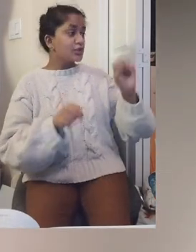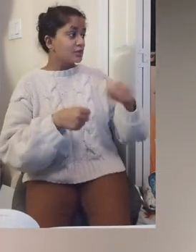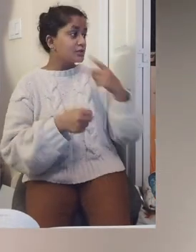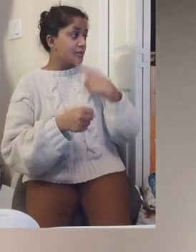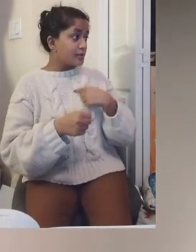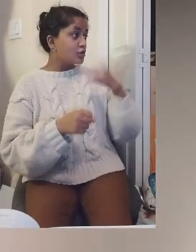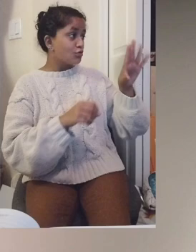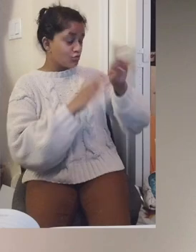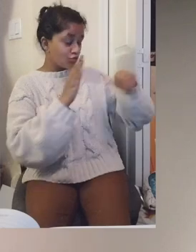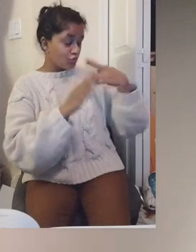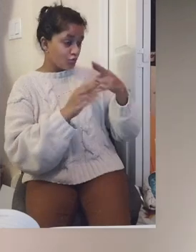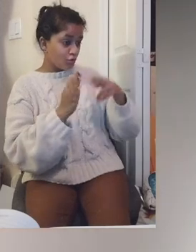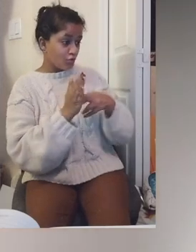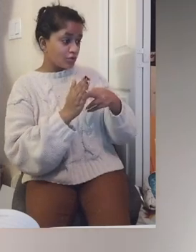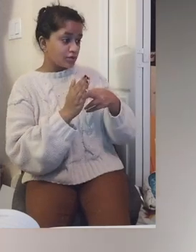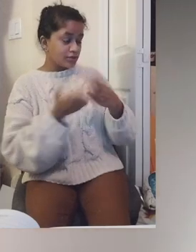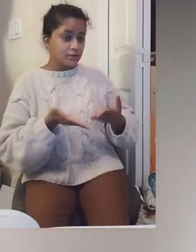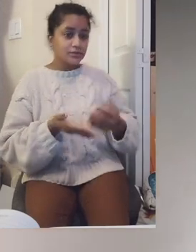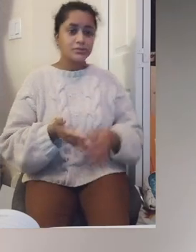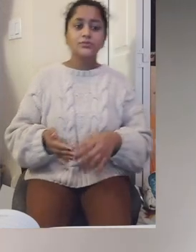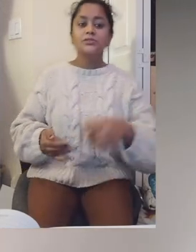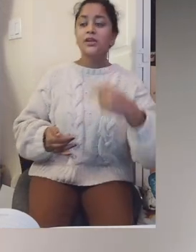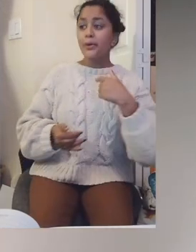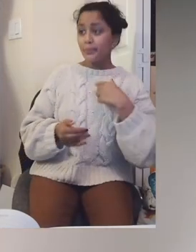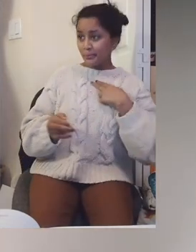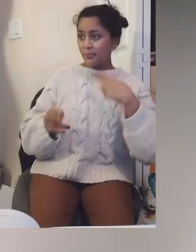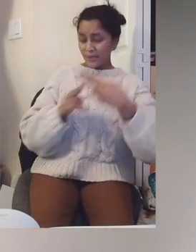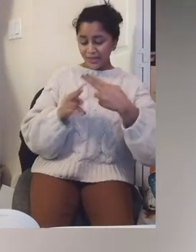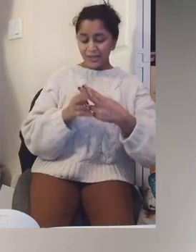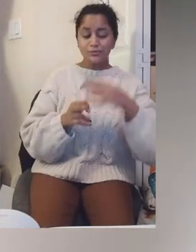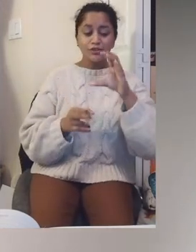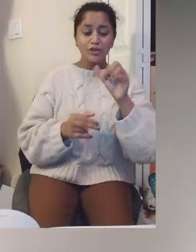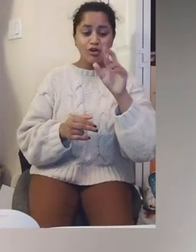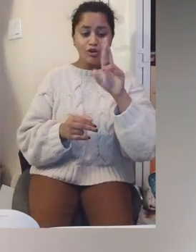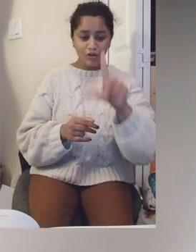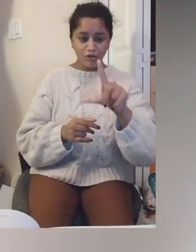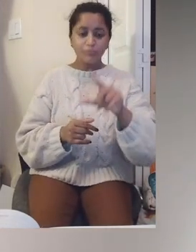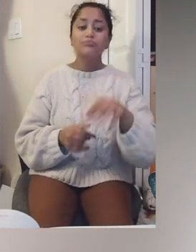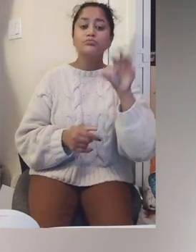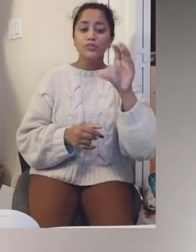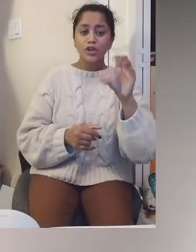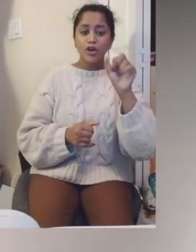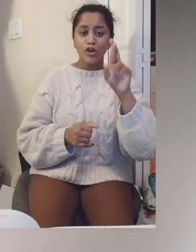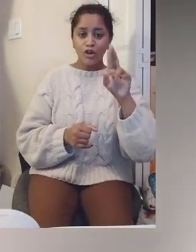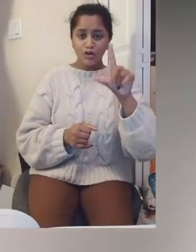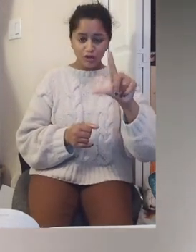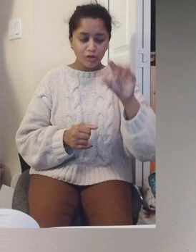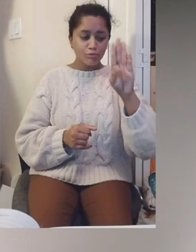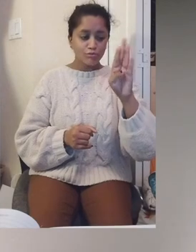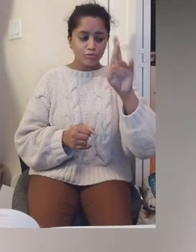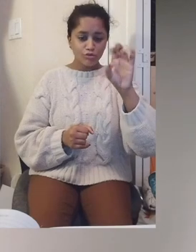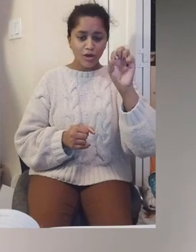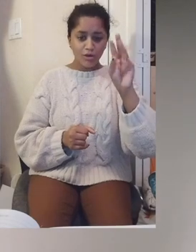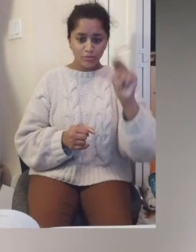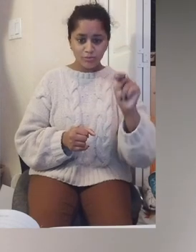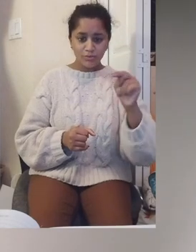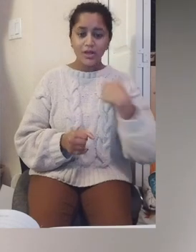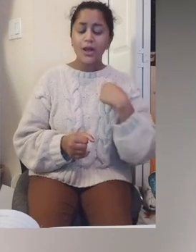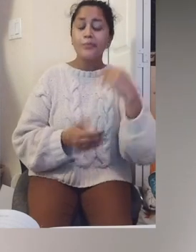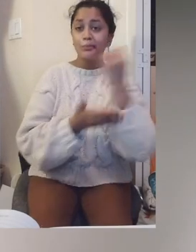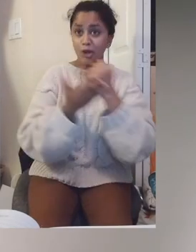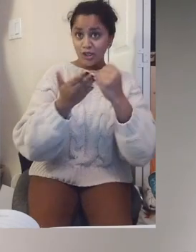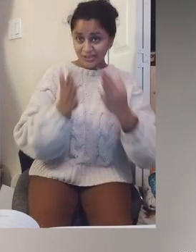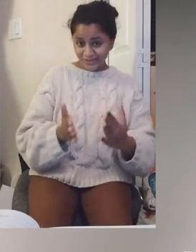at the National Gallery? My name is Carl, Carl Brown. I'm an artist, and so have been part of the National